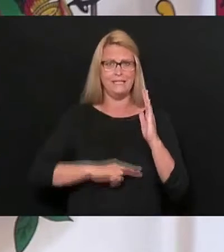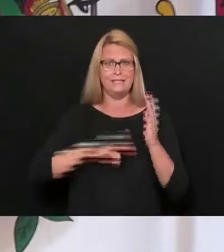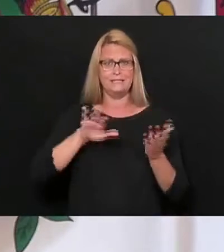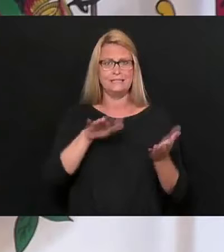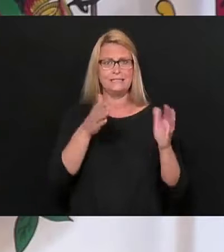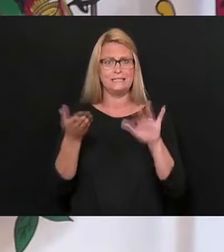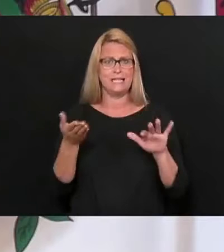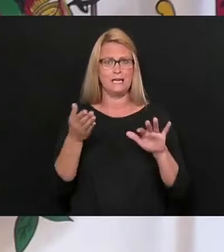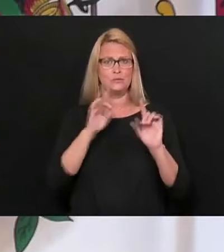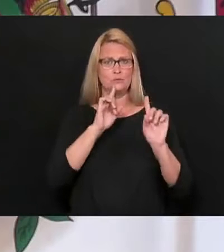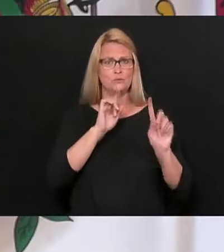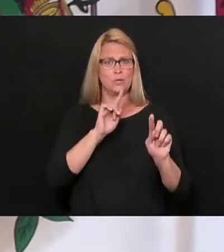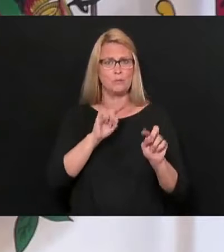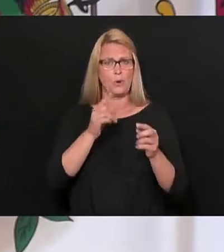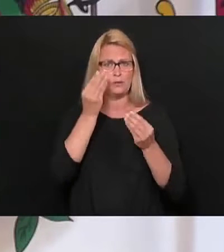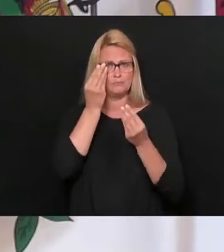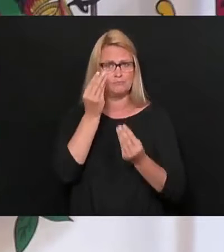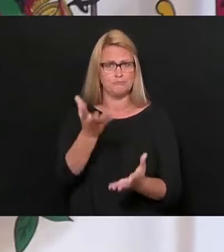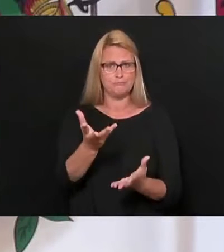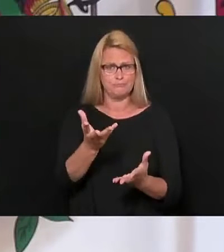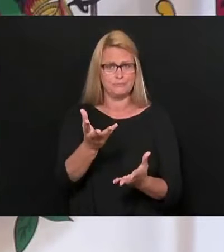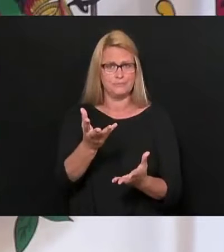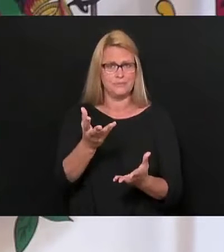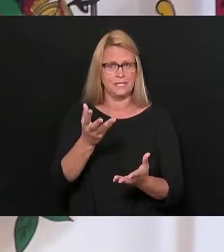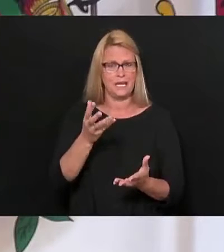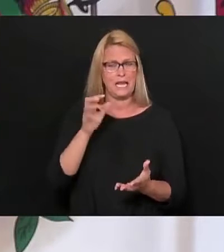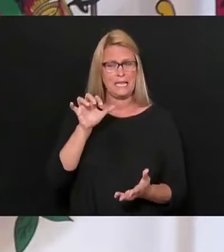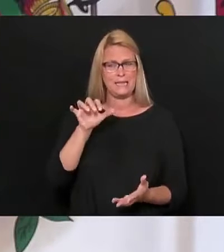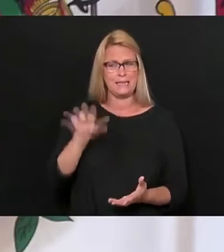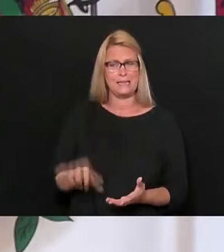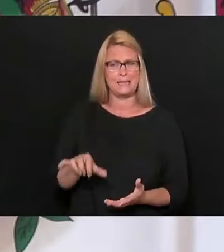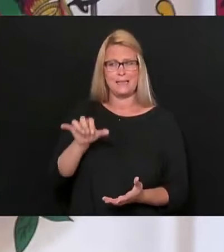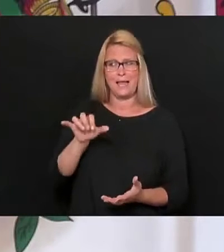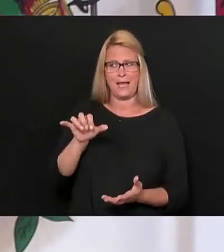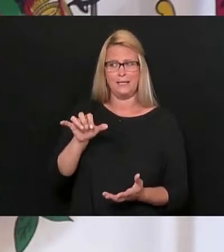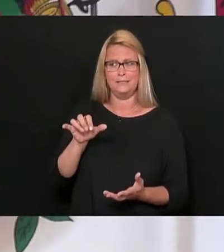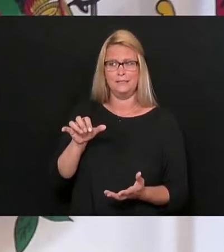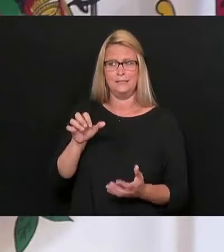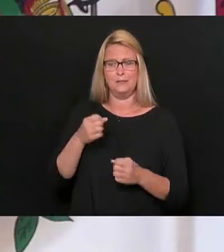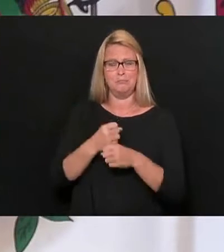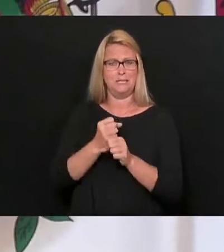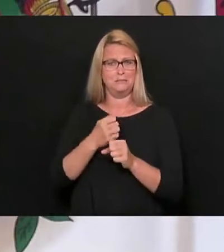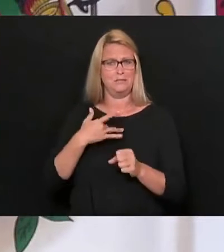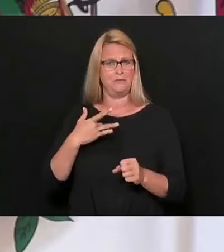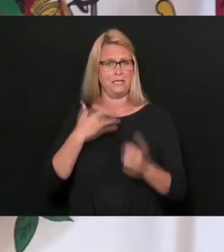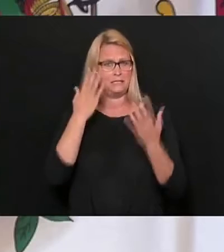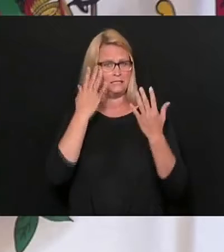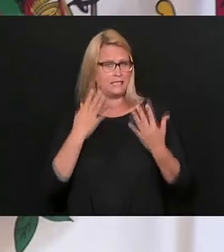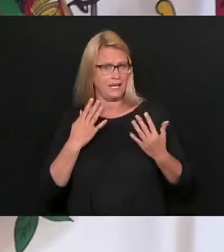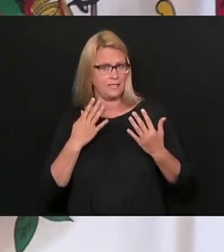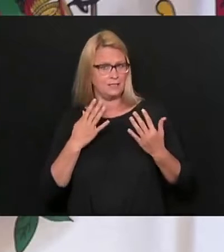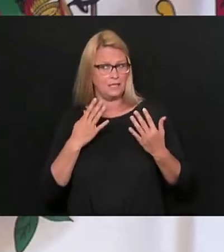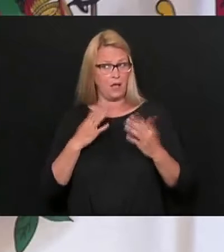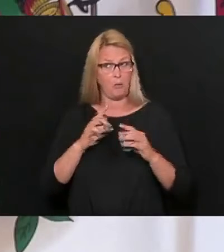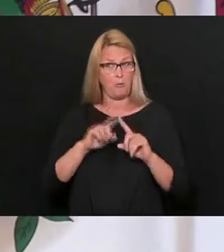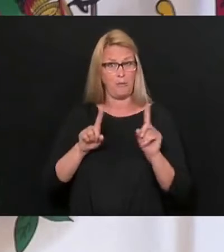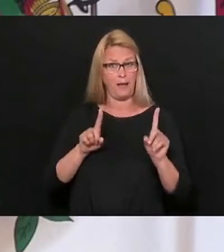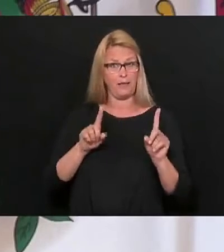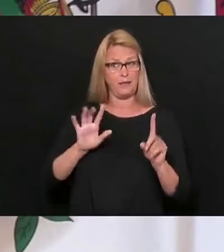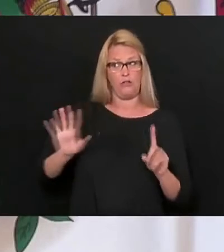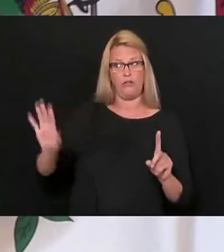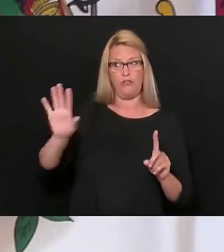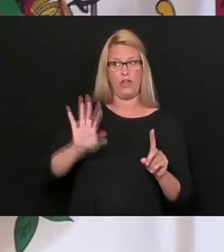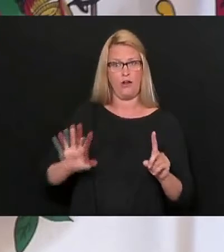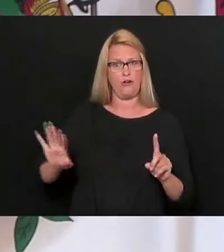But at the same time, it's only a fraction, I'm sure, of how these families feel and how absolutely their